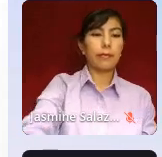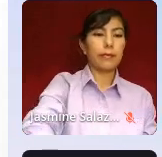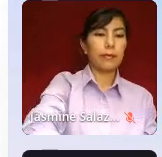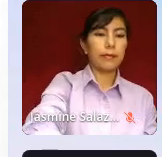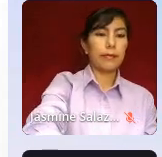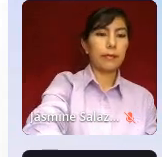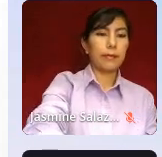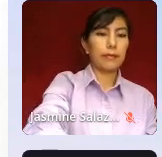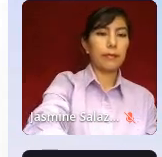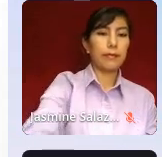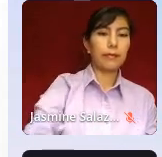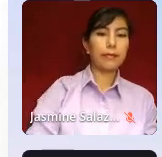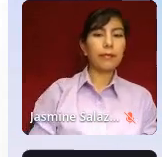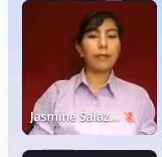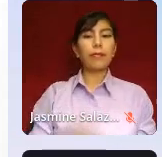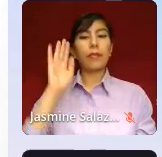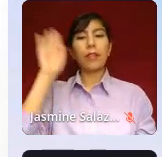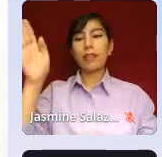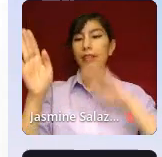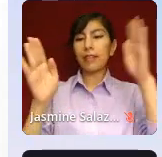Hello, hello, hello.